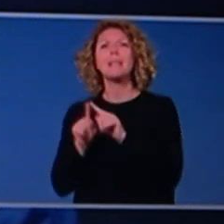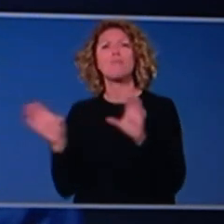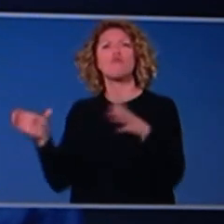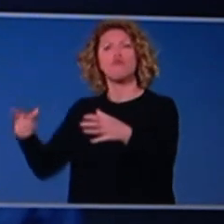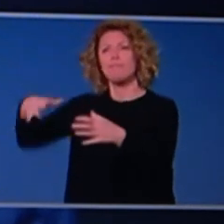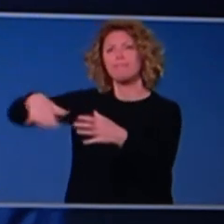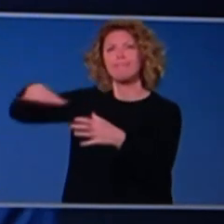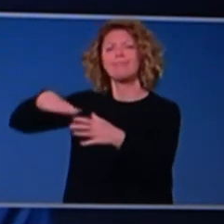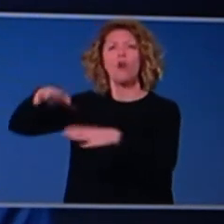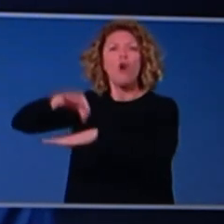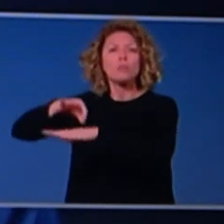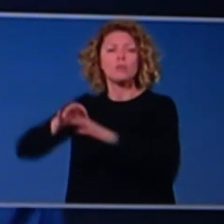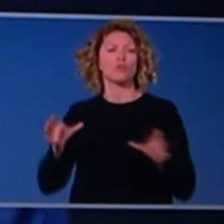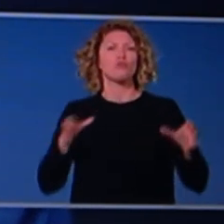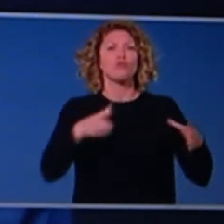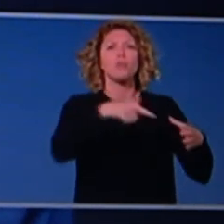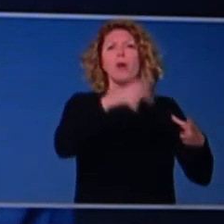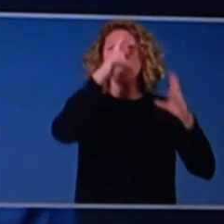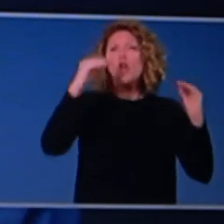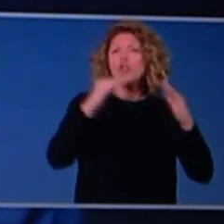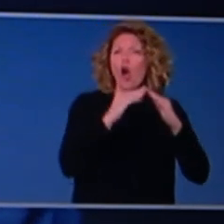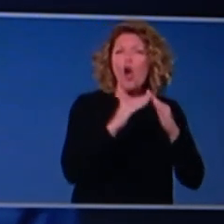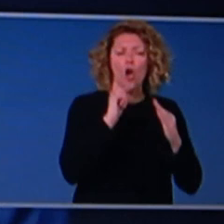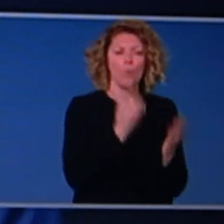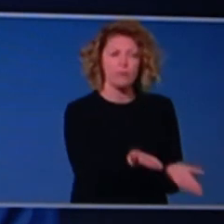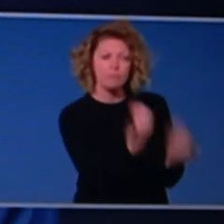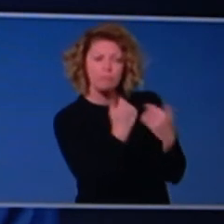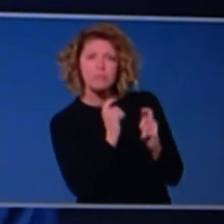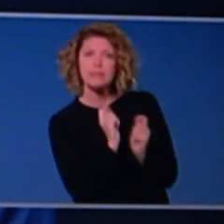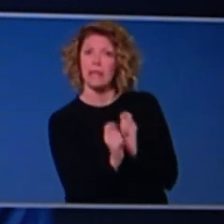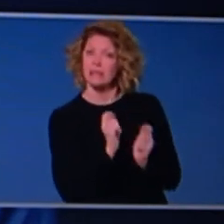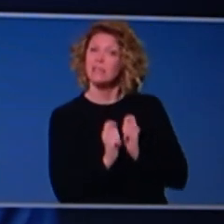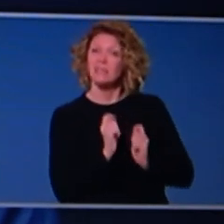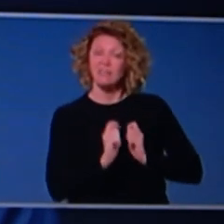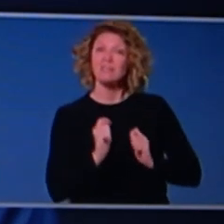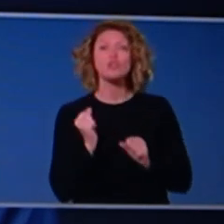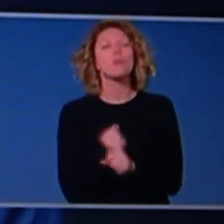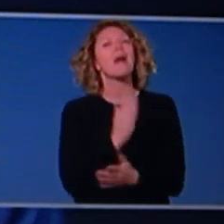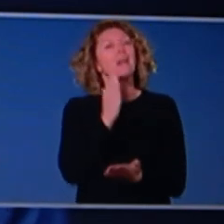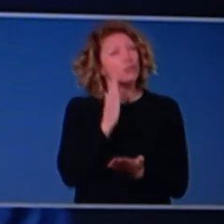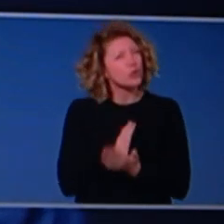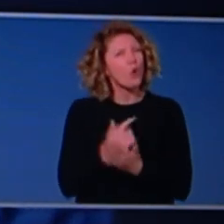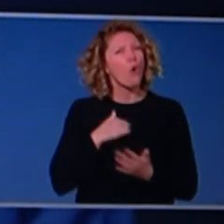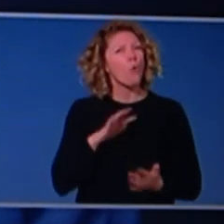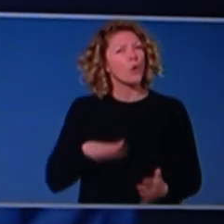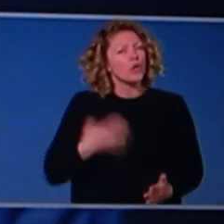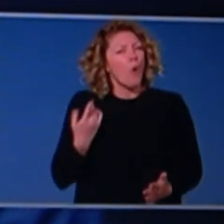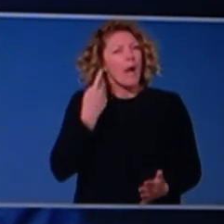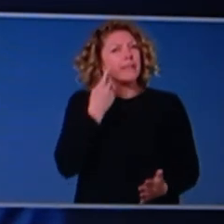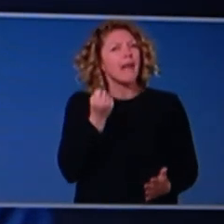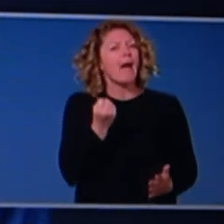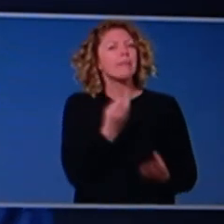time, just going out and sampling parts of the community just to assure that we are not seeing